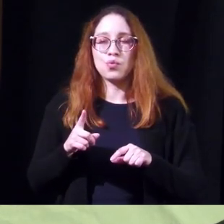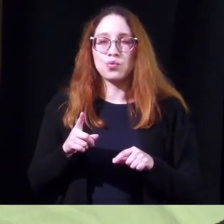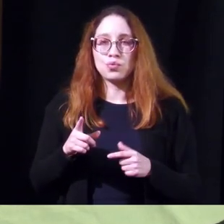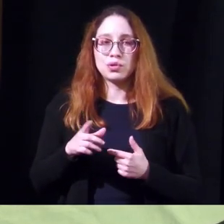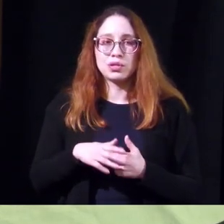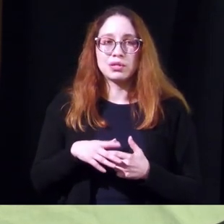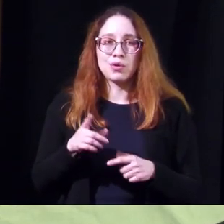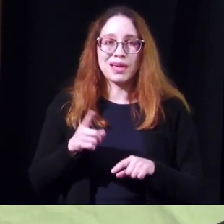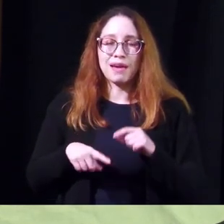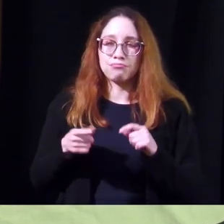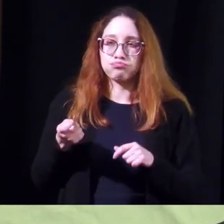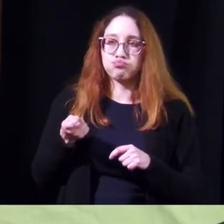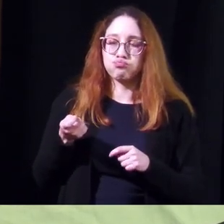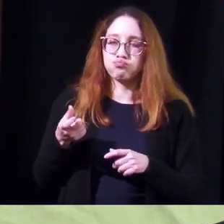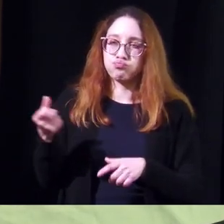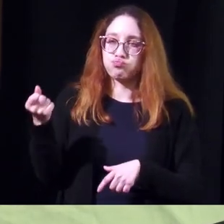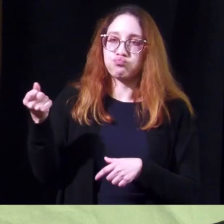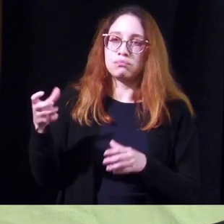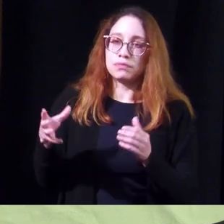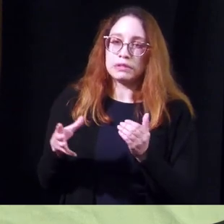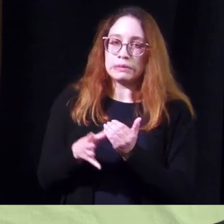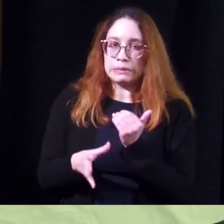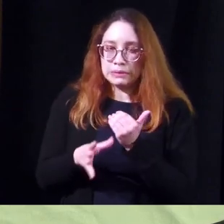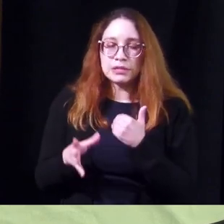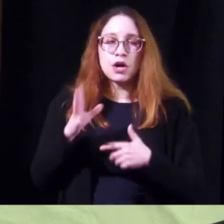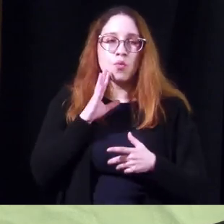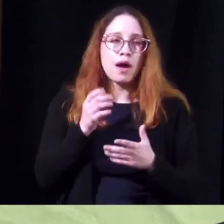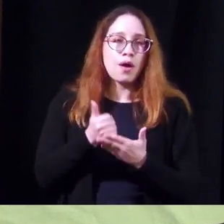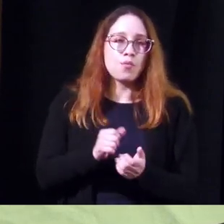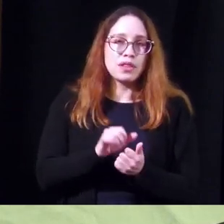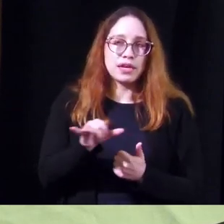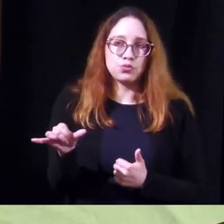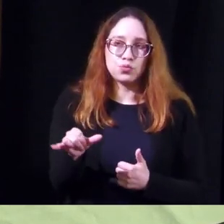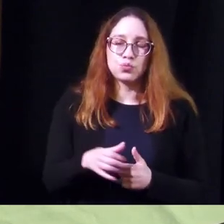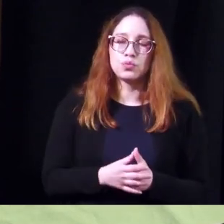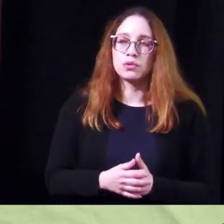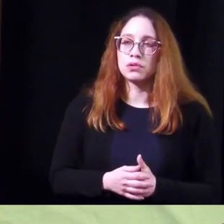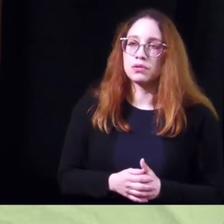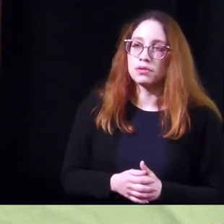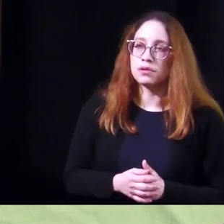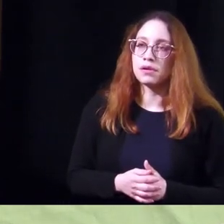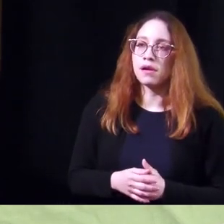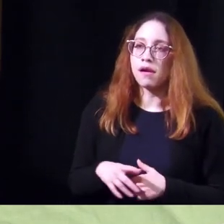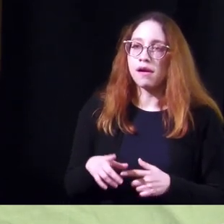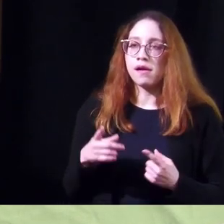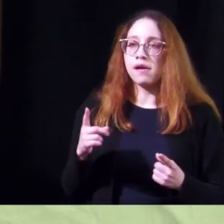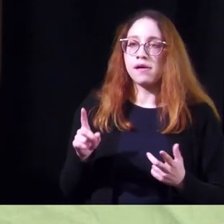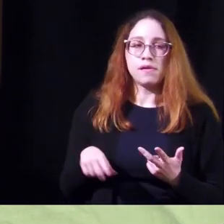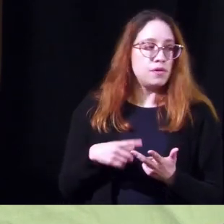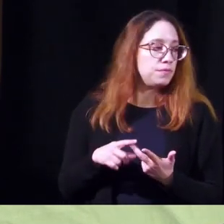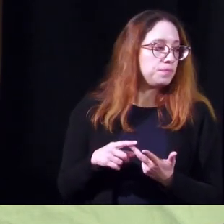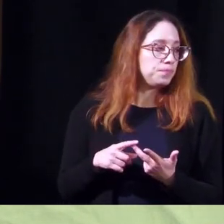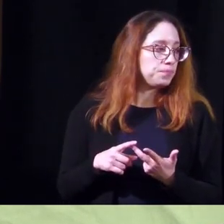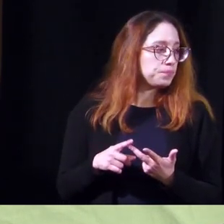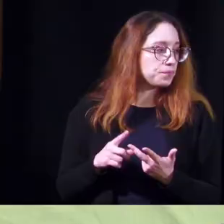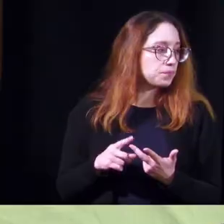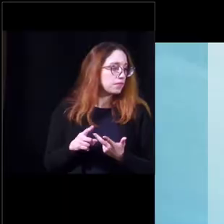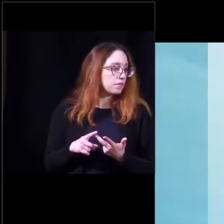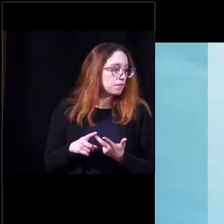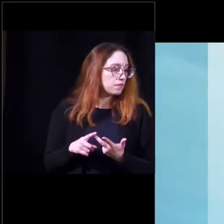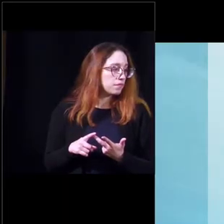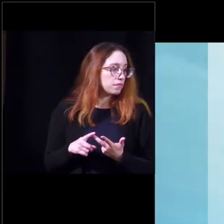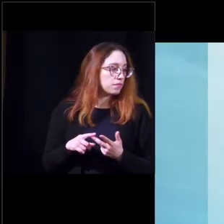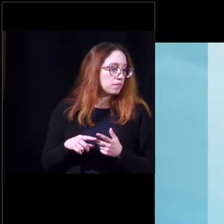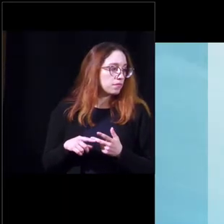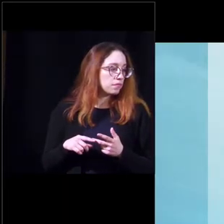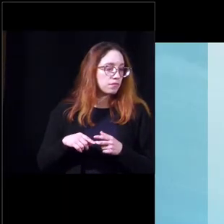retaining their their feces this will work very well for them and finally in the last uh resort